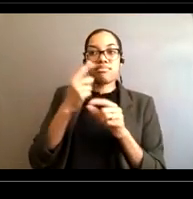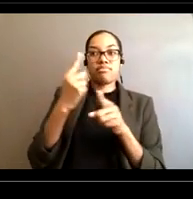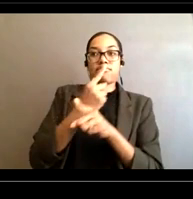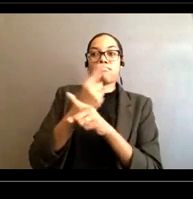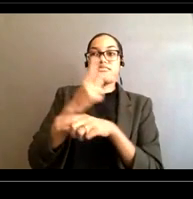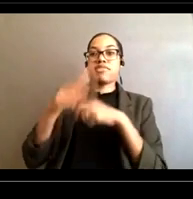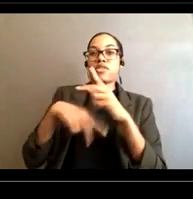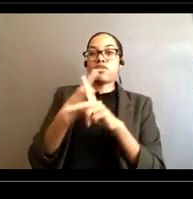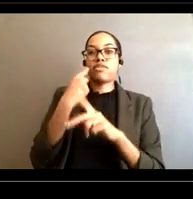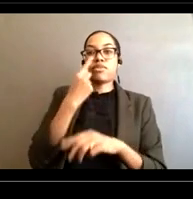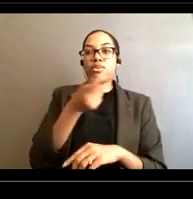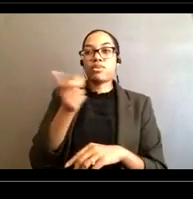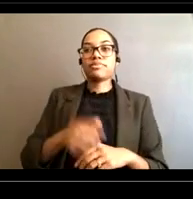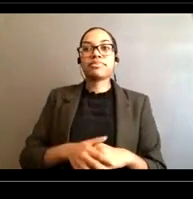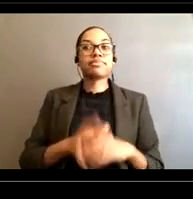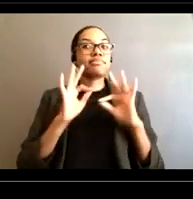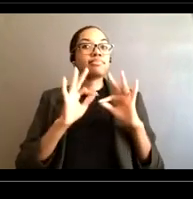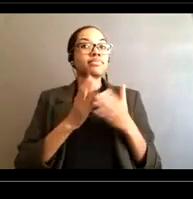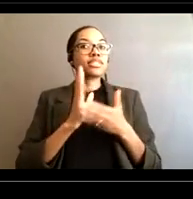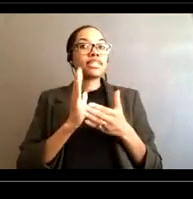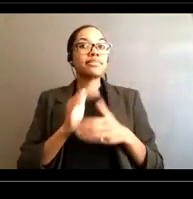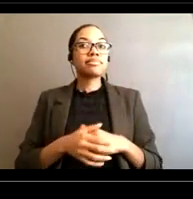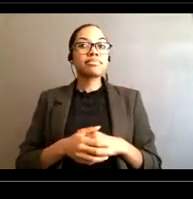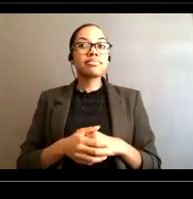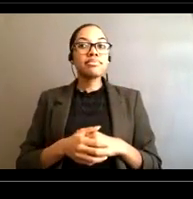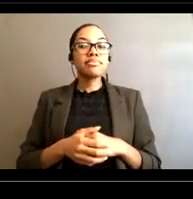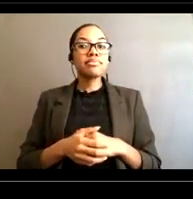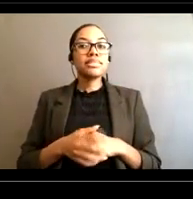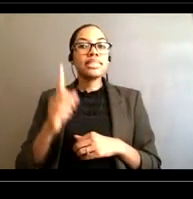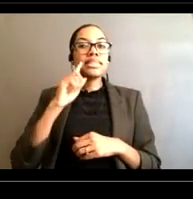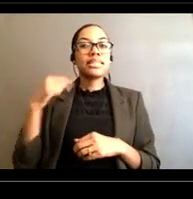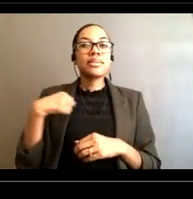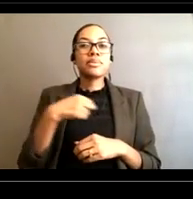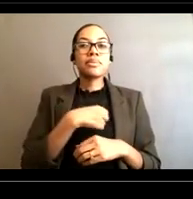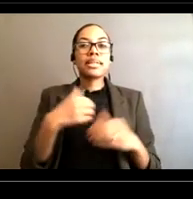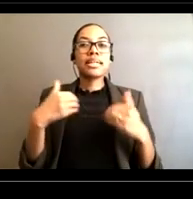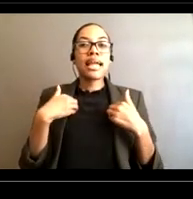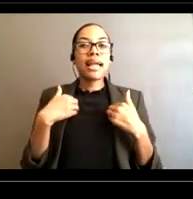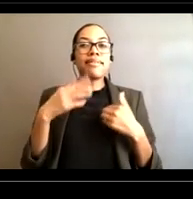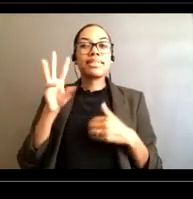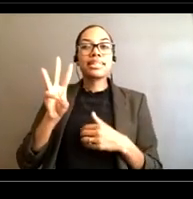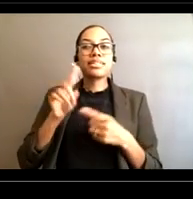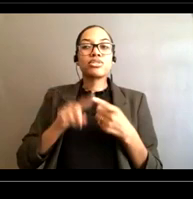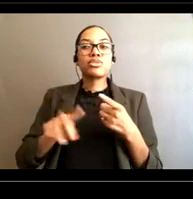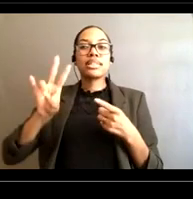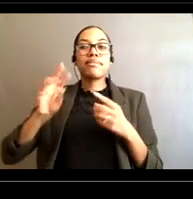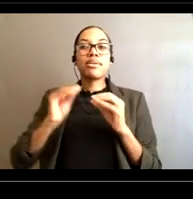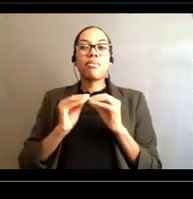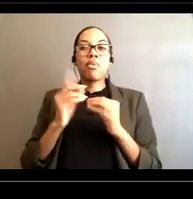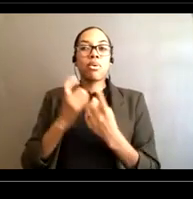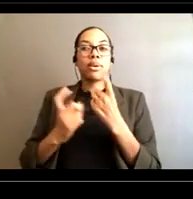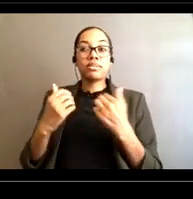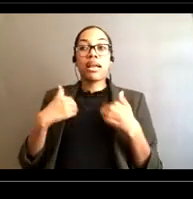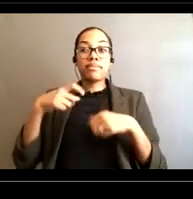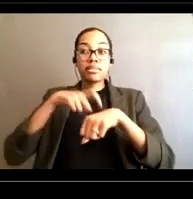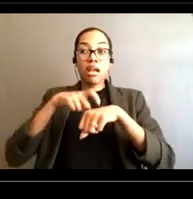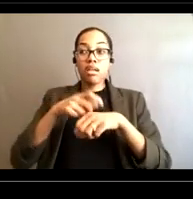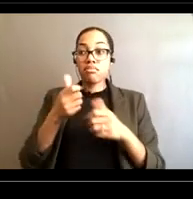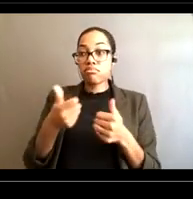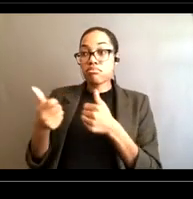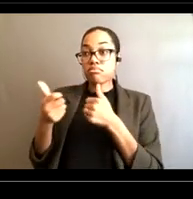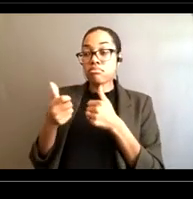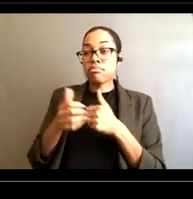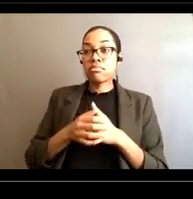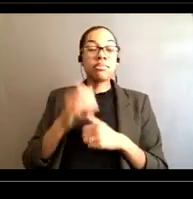Thank you All right, I think we have about Five six seven more questions and I think we've got time we good for time